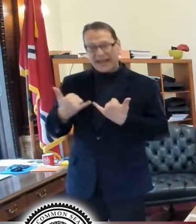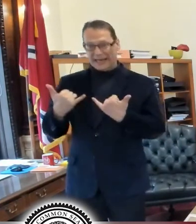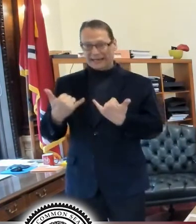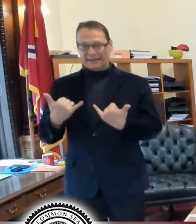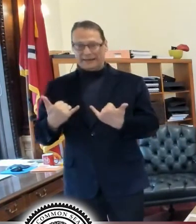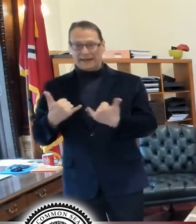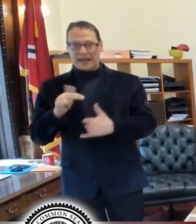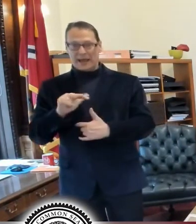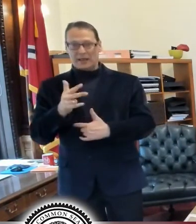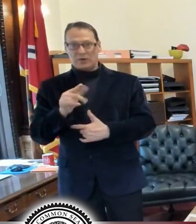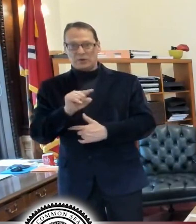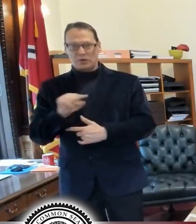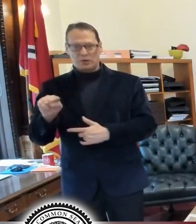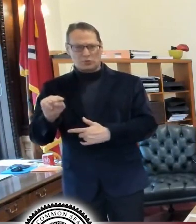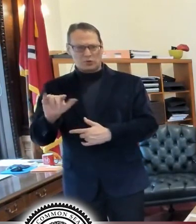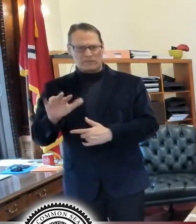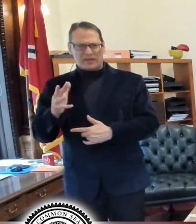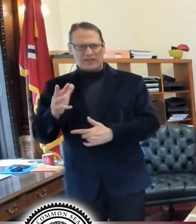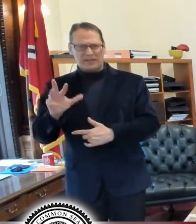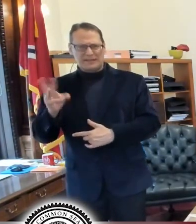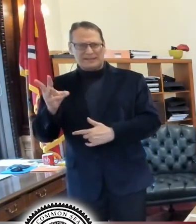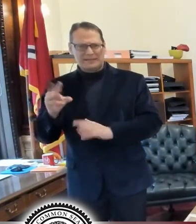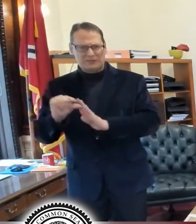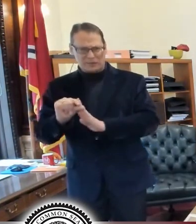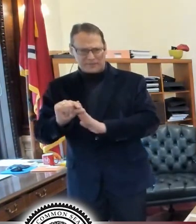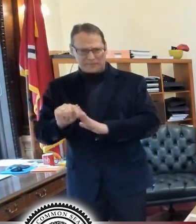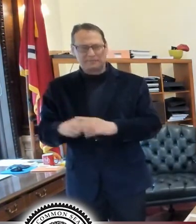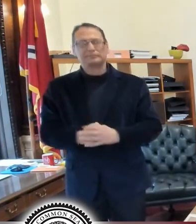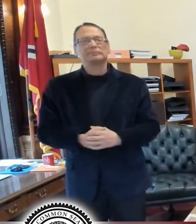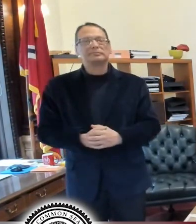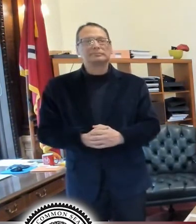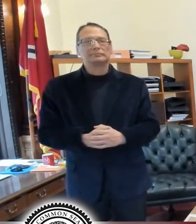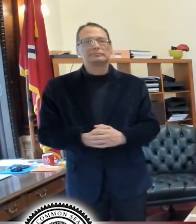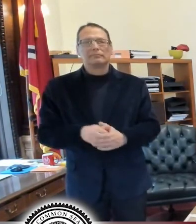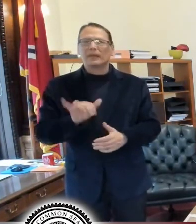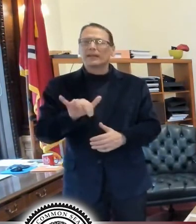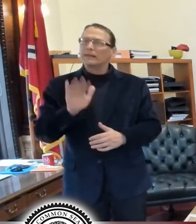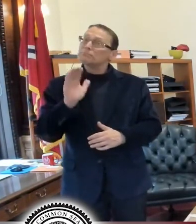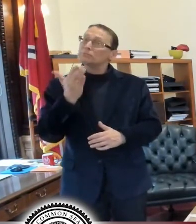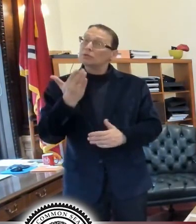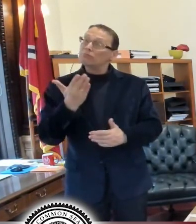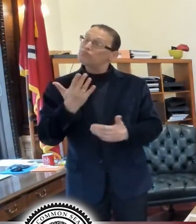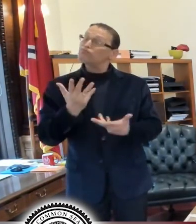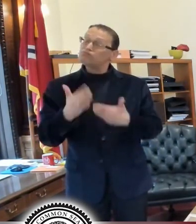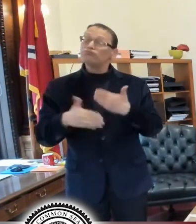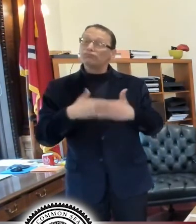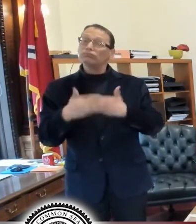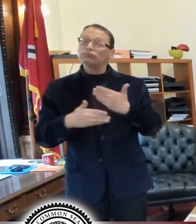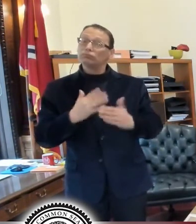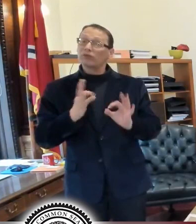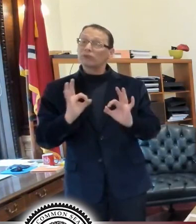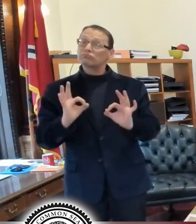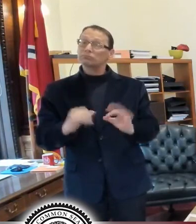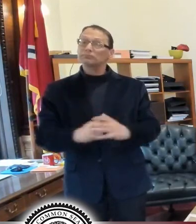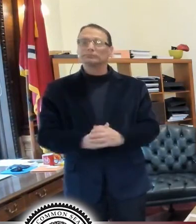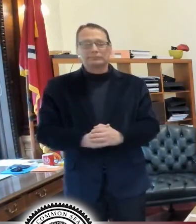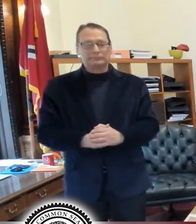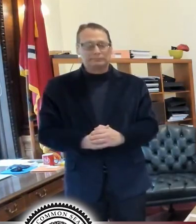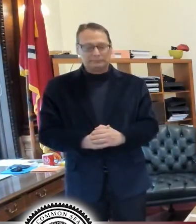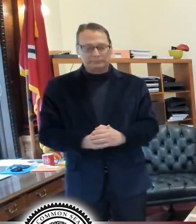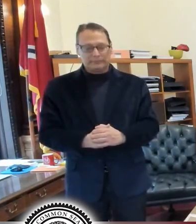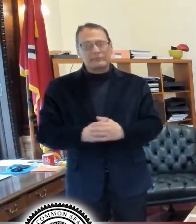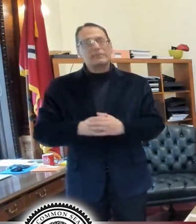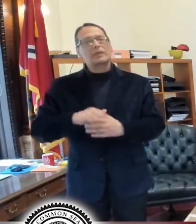fifth grade, I think, fifth or sixth. So that seems to be going okay. Uh, question